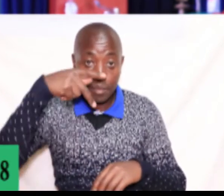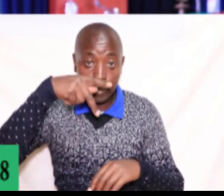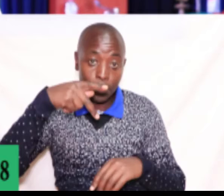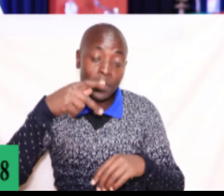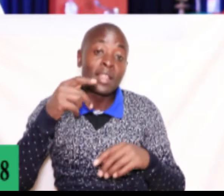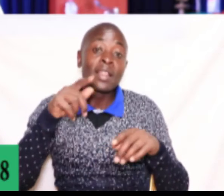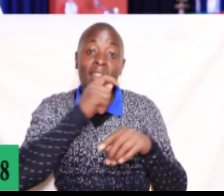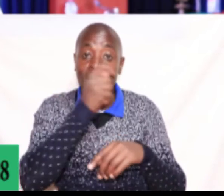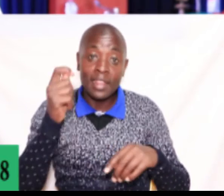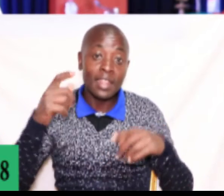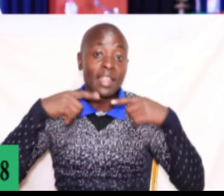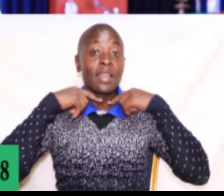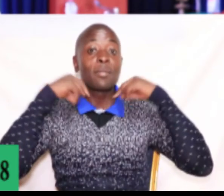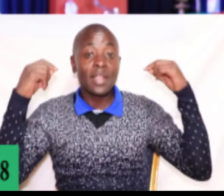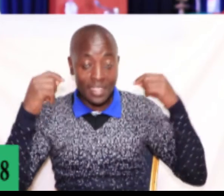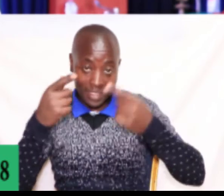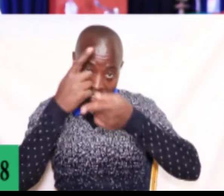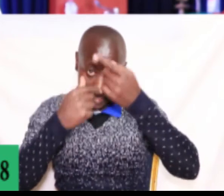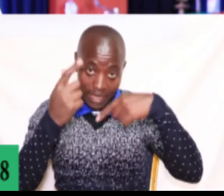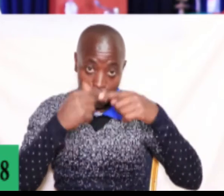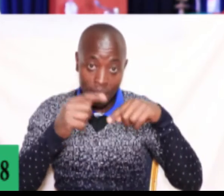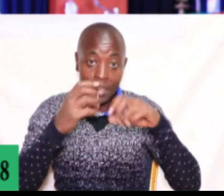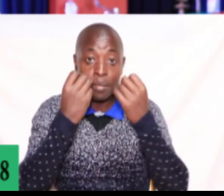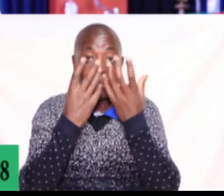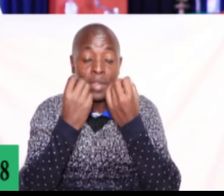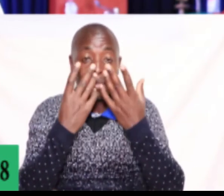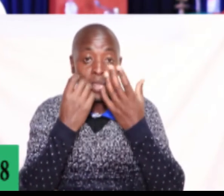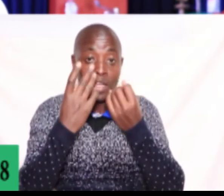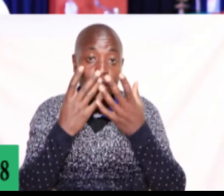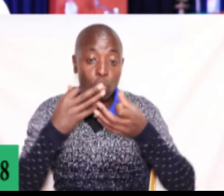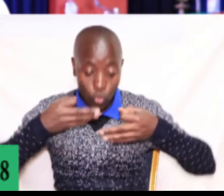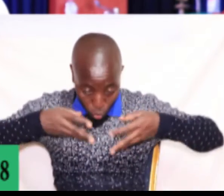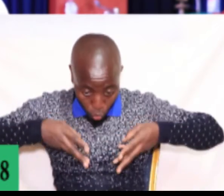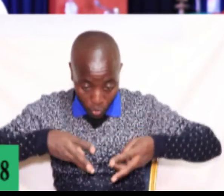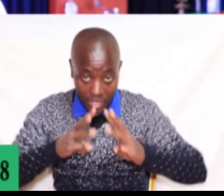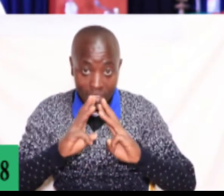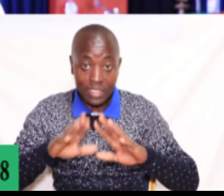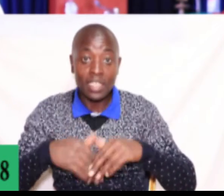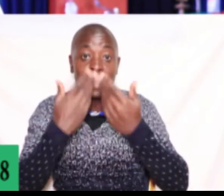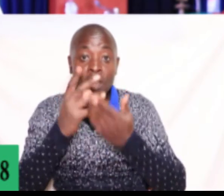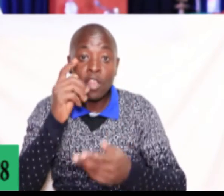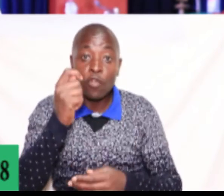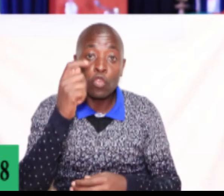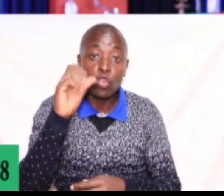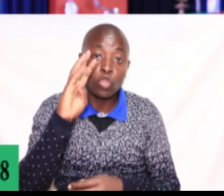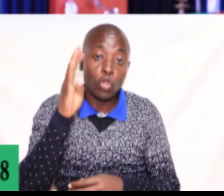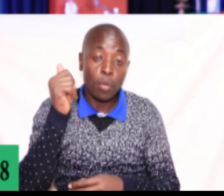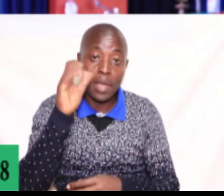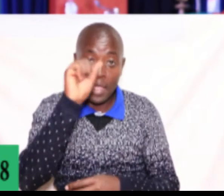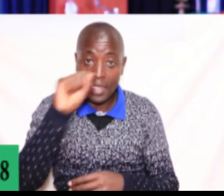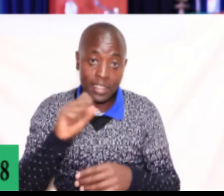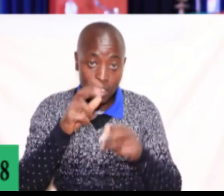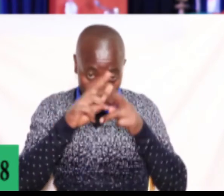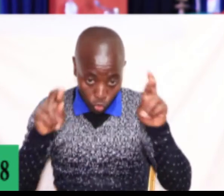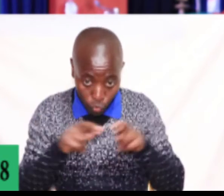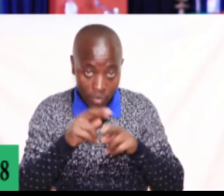priest, failing in several key ways. He gave Tobias a room in the temple in verse 5,